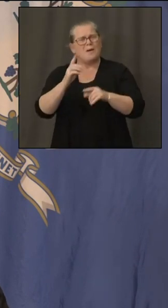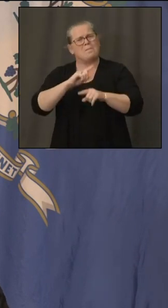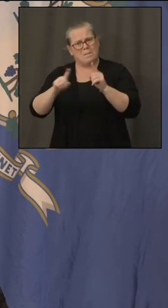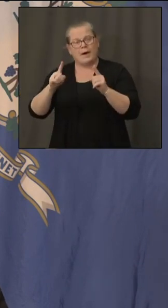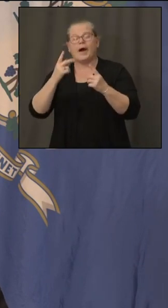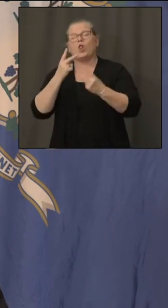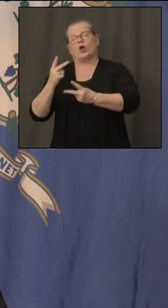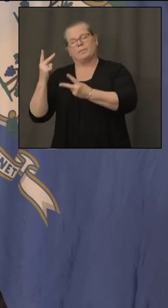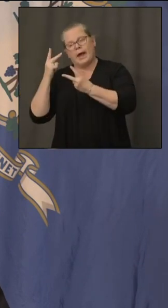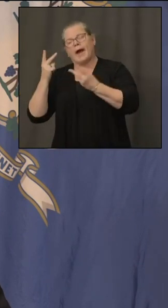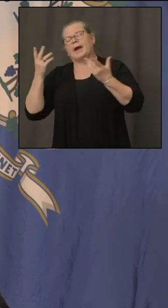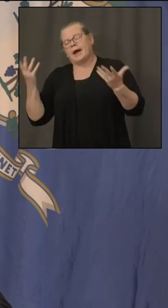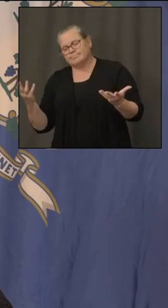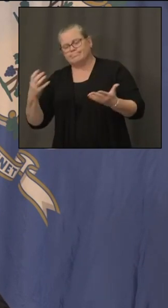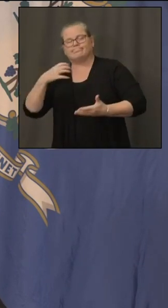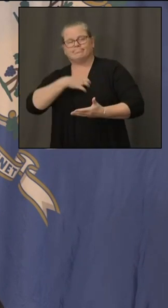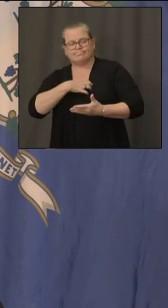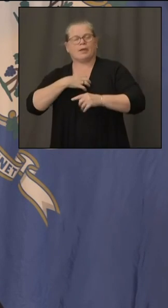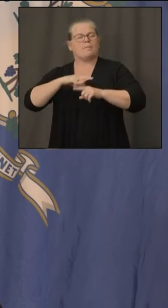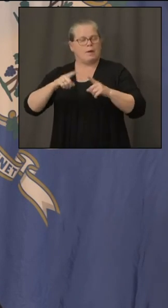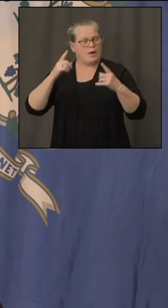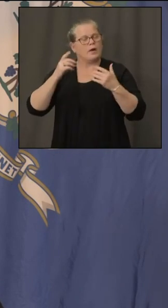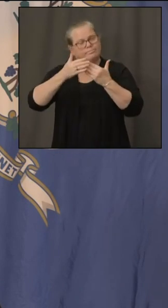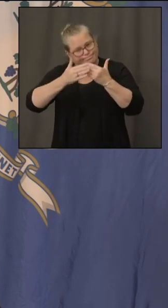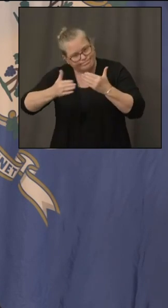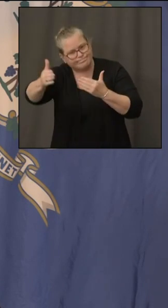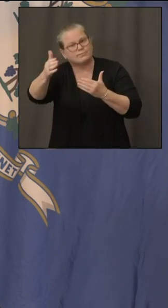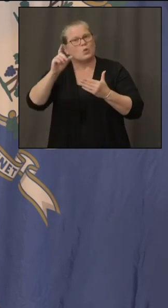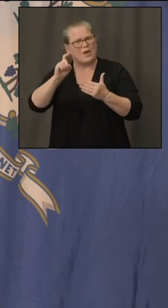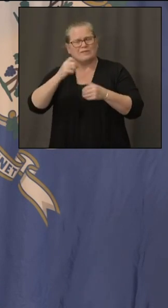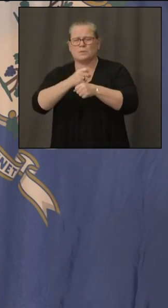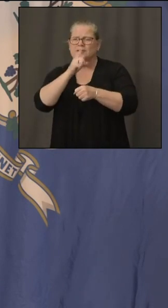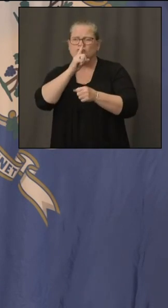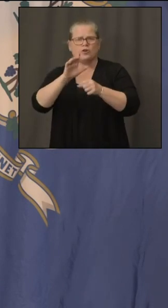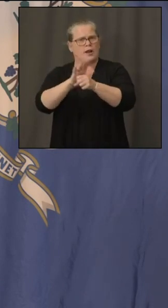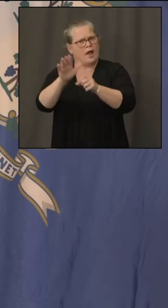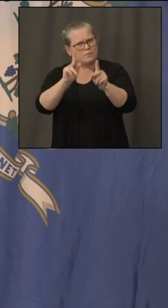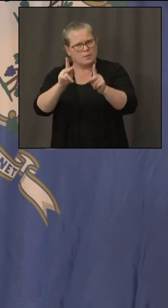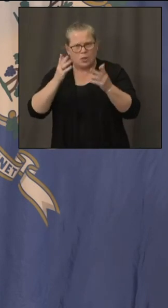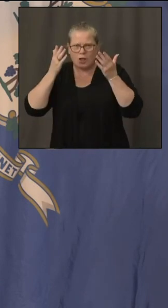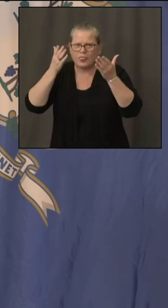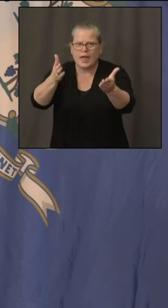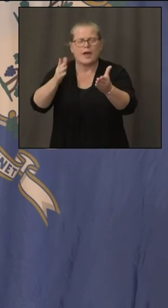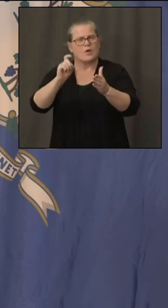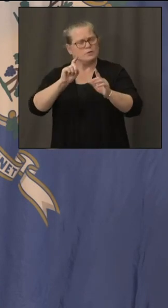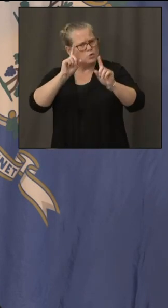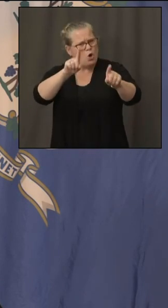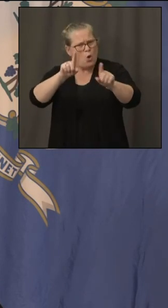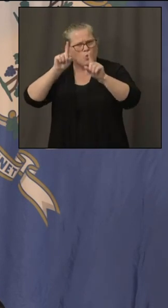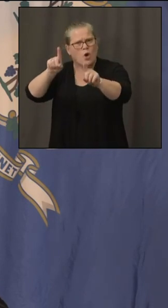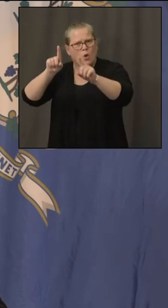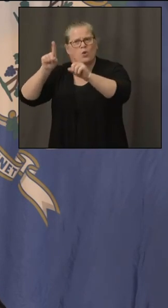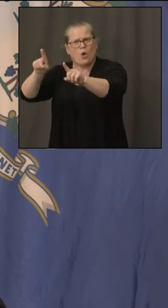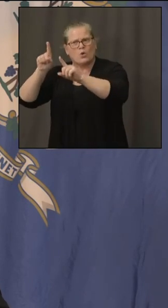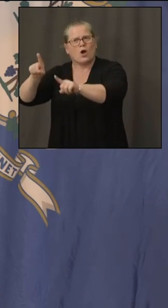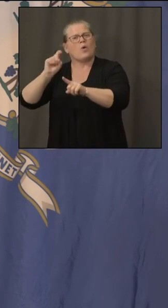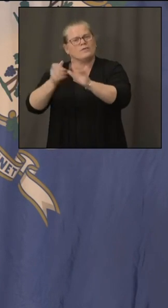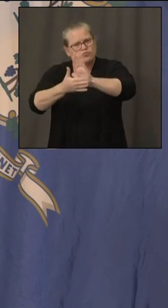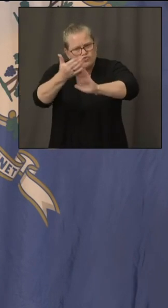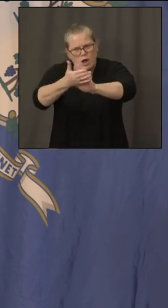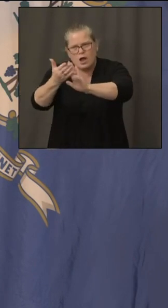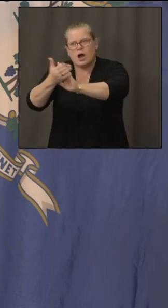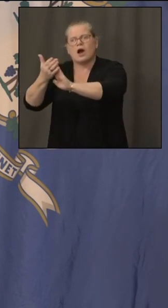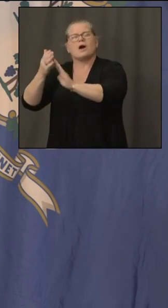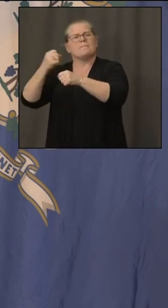ground we get the roads cleared get those main transportation hubs going those trans transition hubs going and then